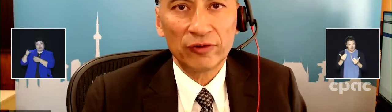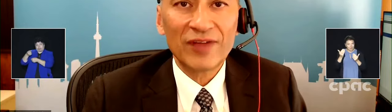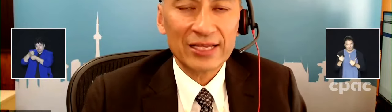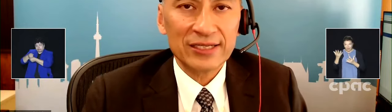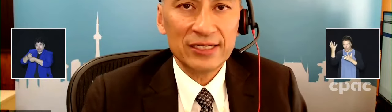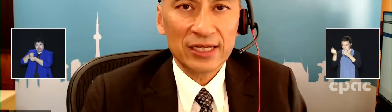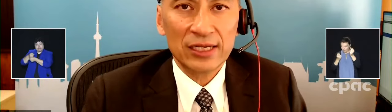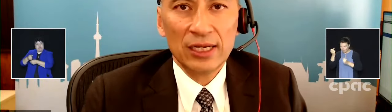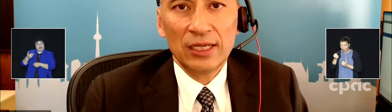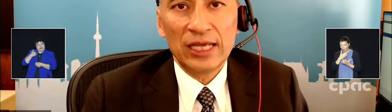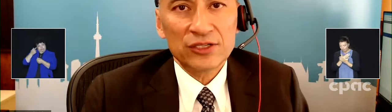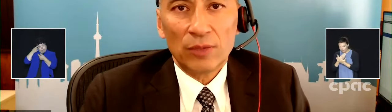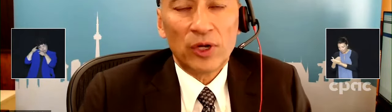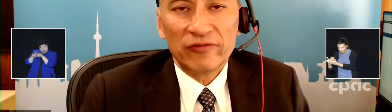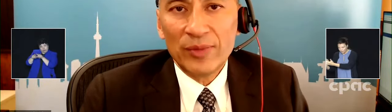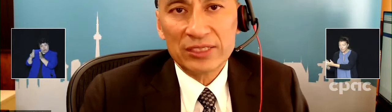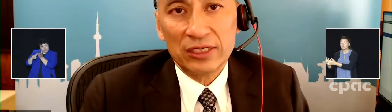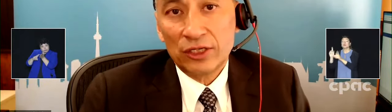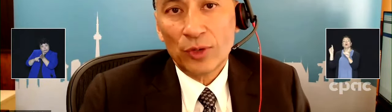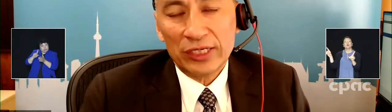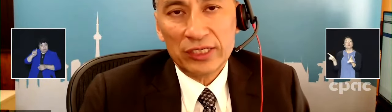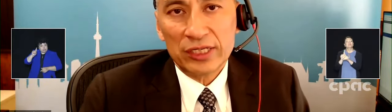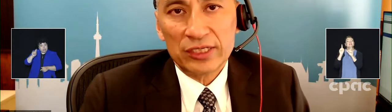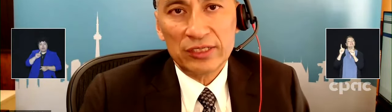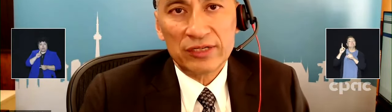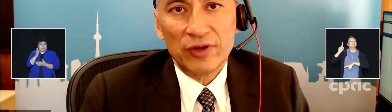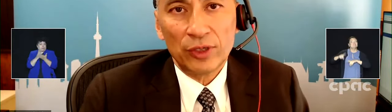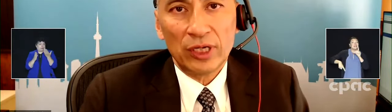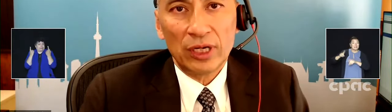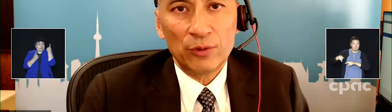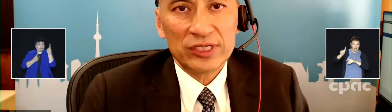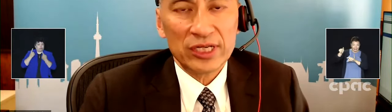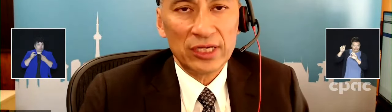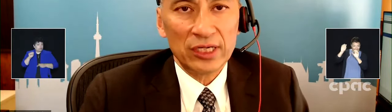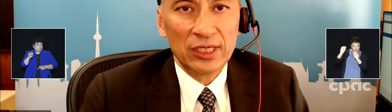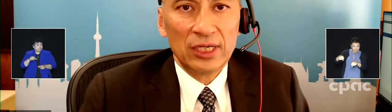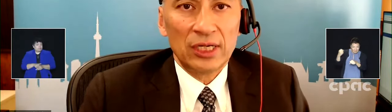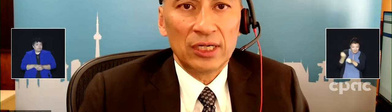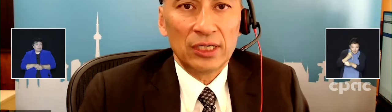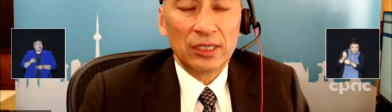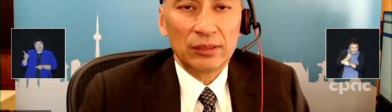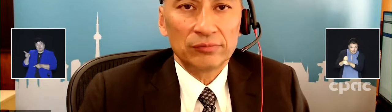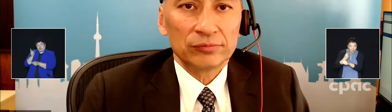vaccines, that's all part of a mix. And you're right, it's a very, I would say,